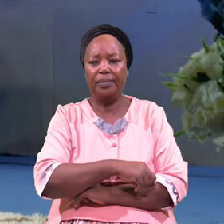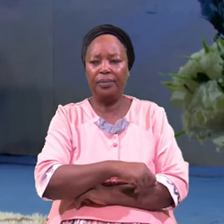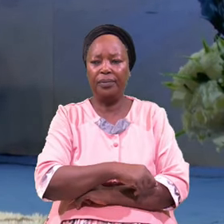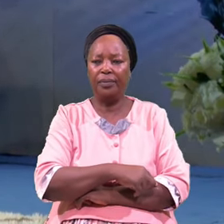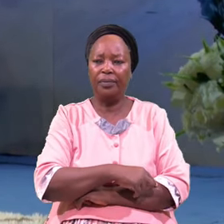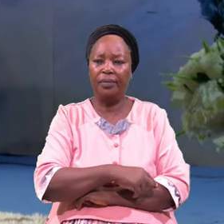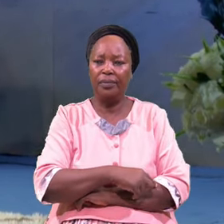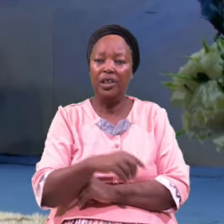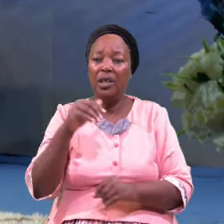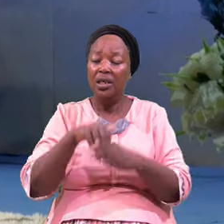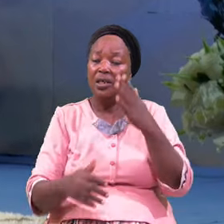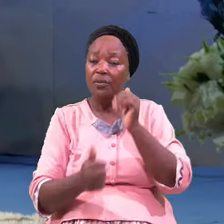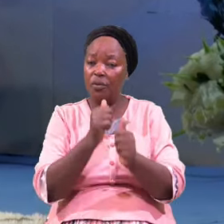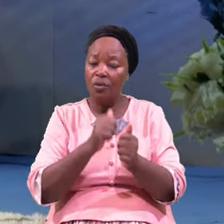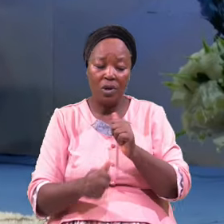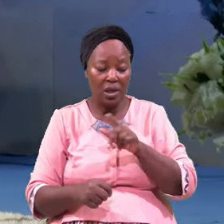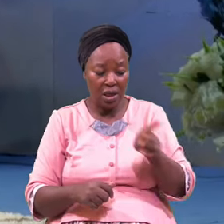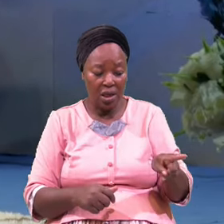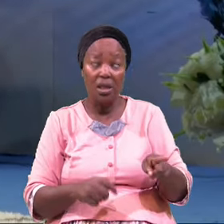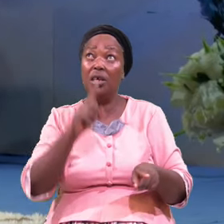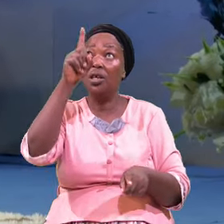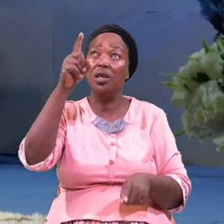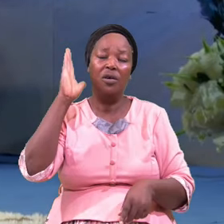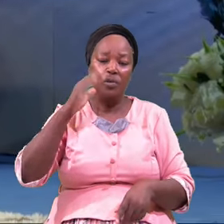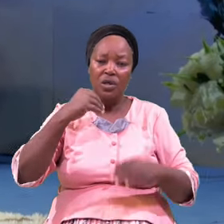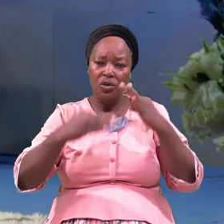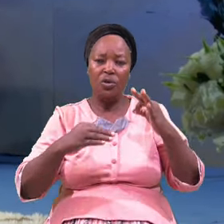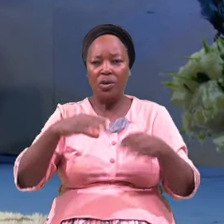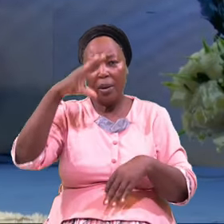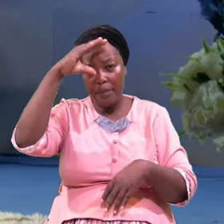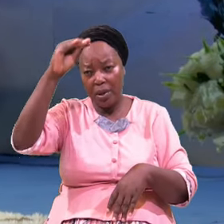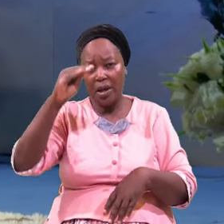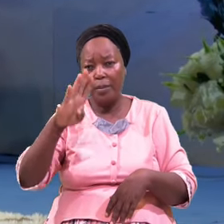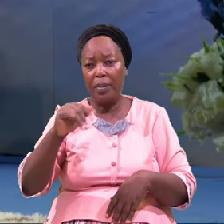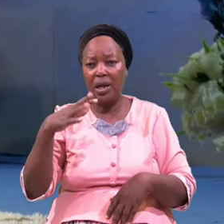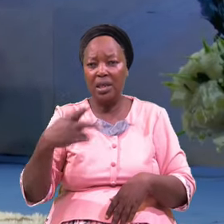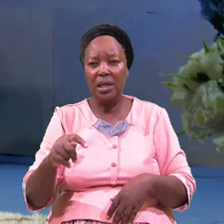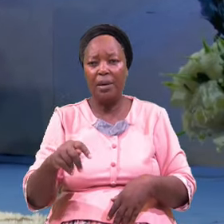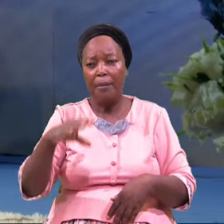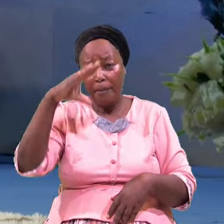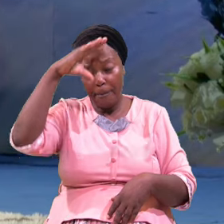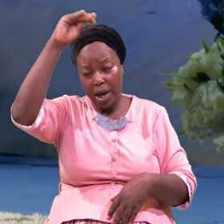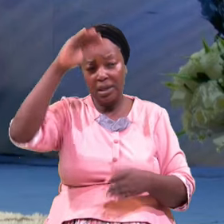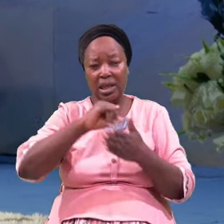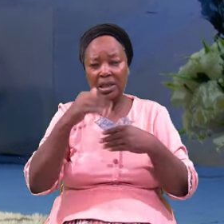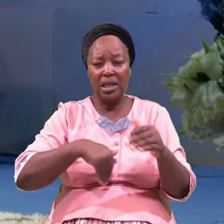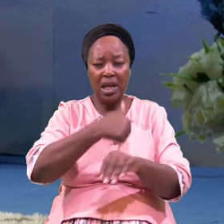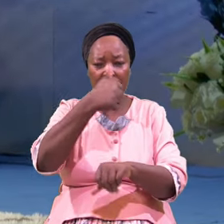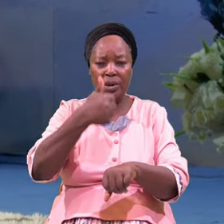In Which You Will Judge Men By The Man Whom He Has Dayed